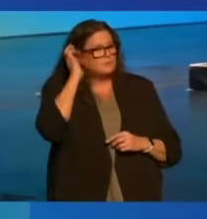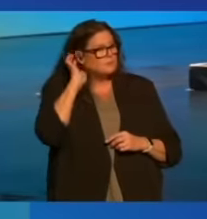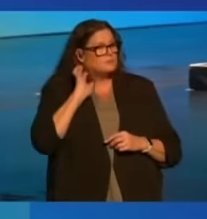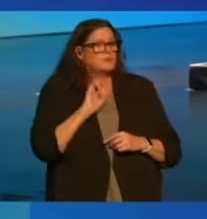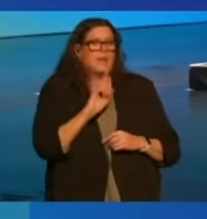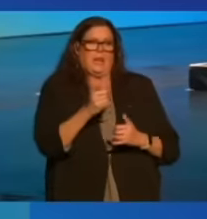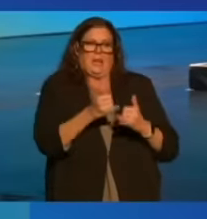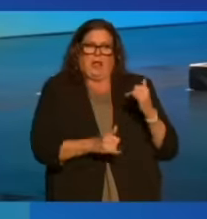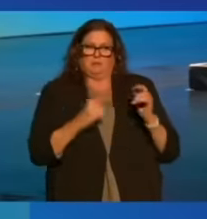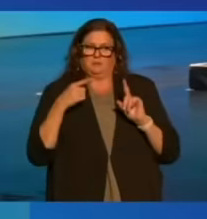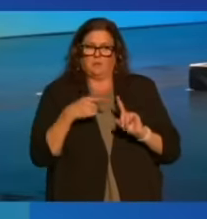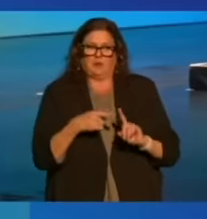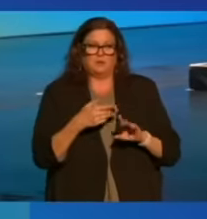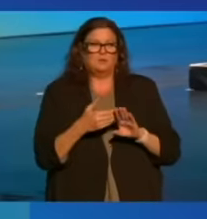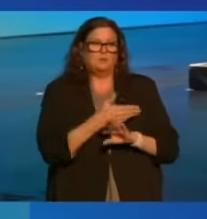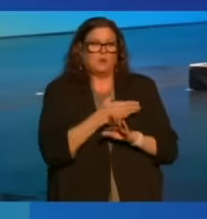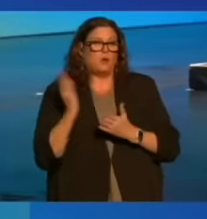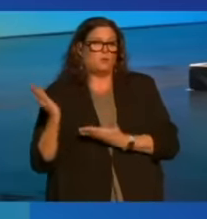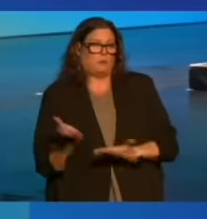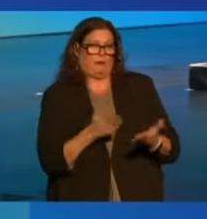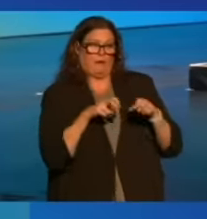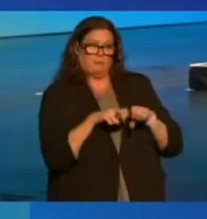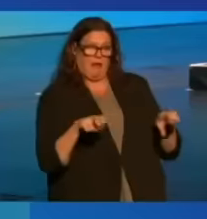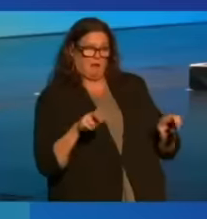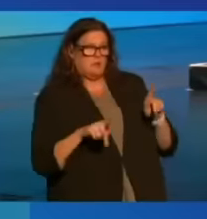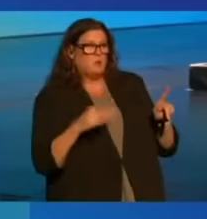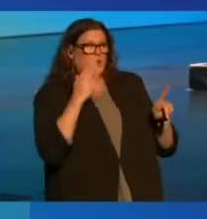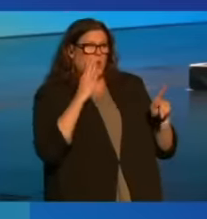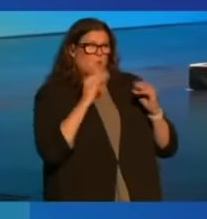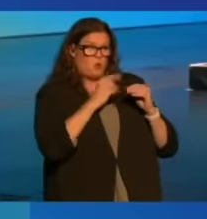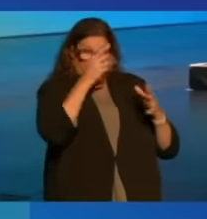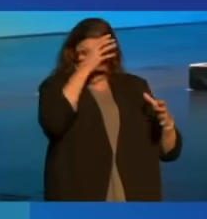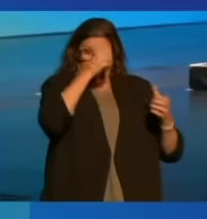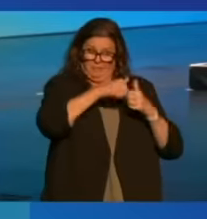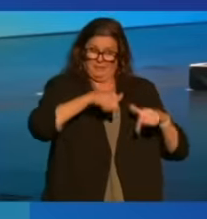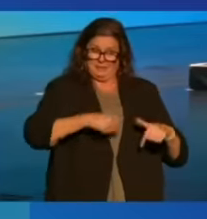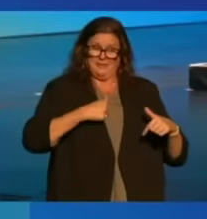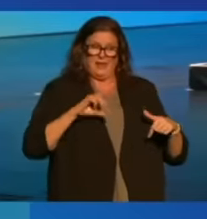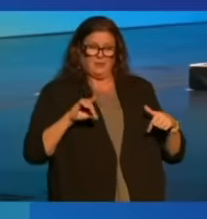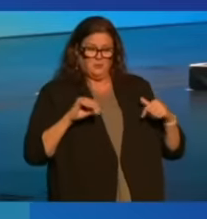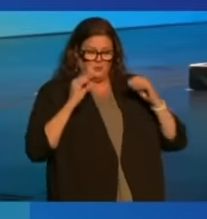One last point before we bring on the panel of folks who know more about this stuff than I do.